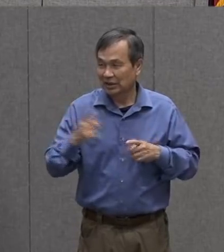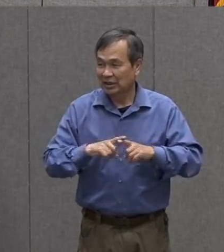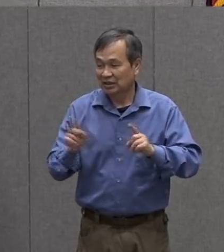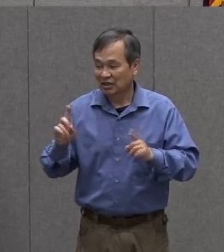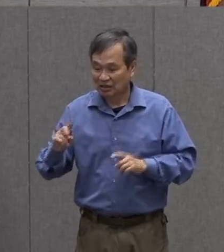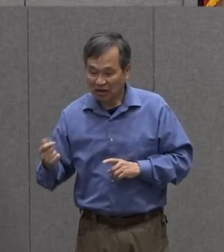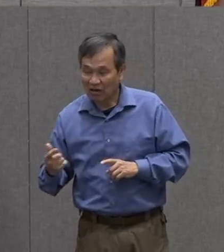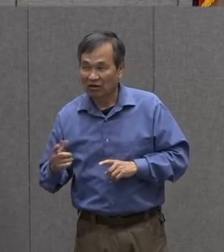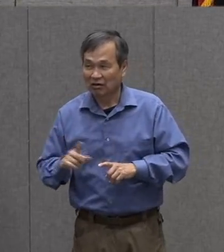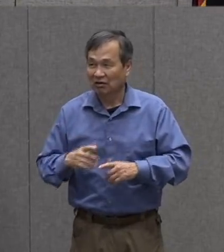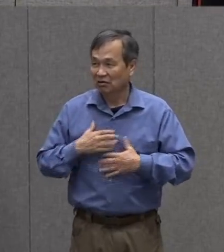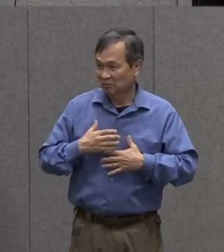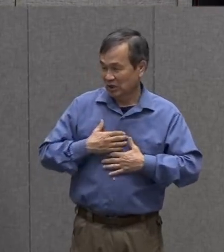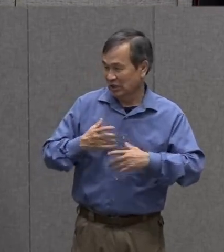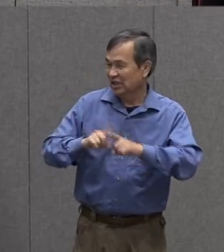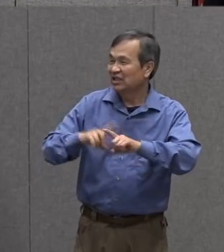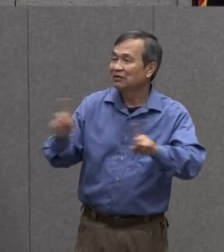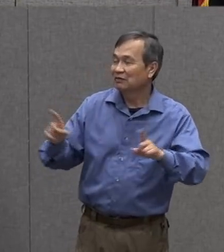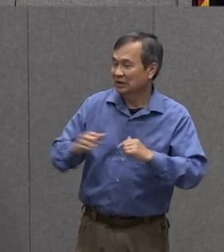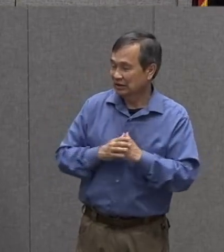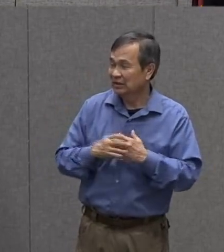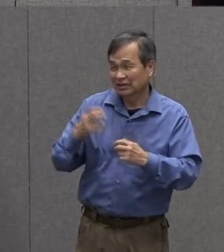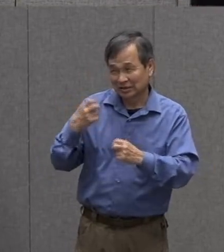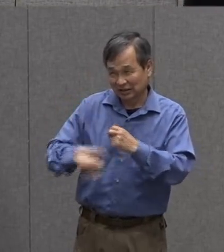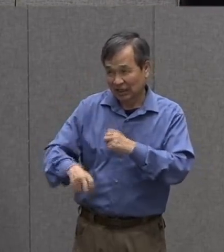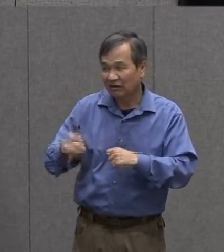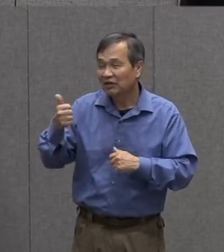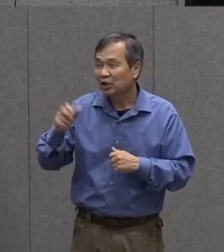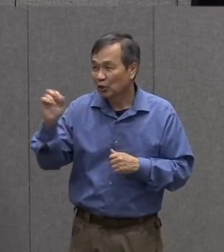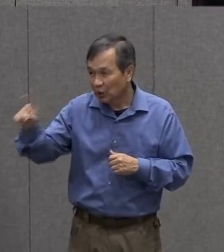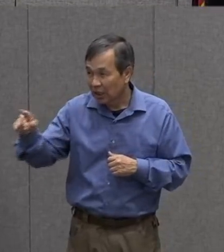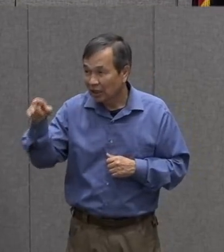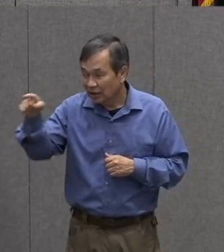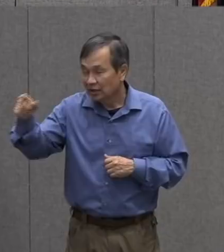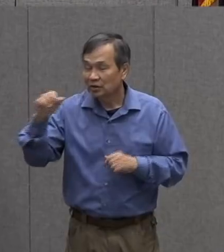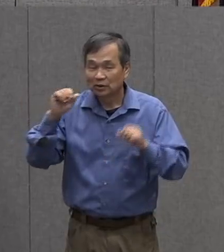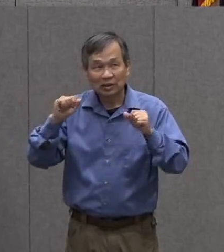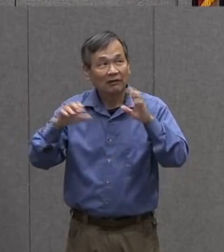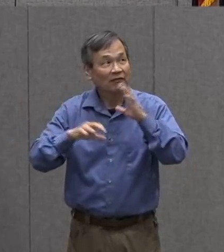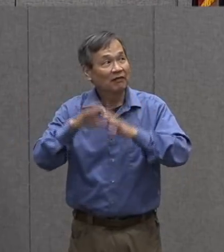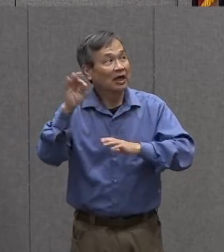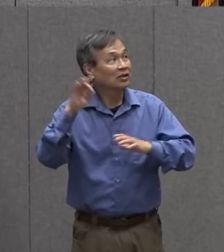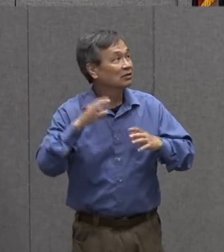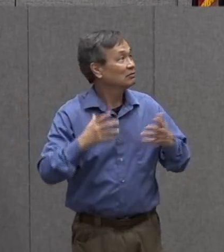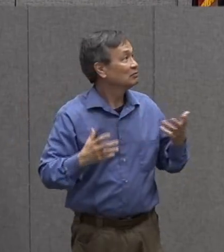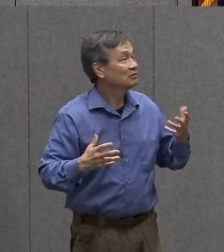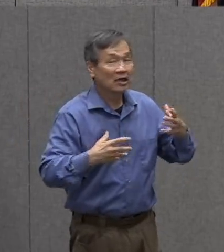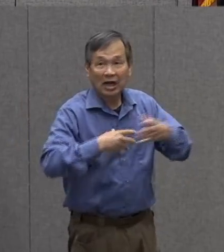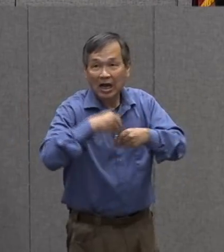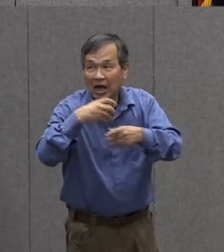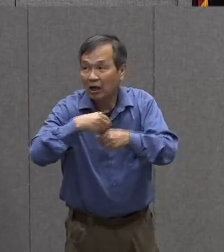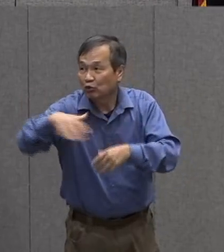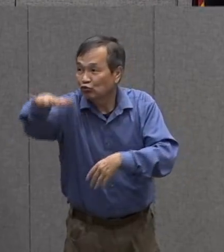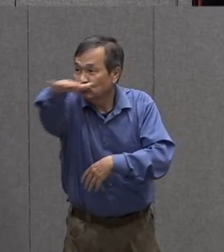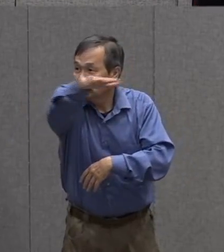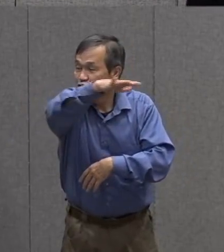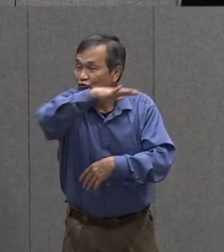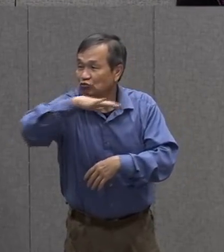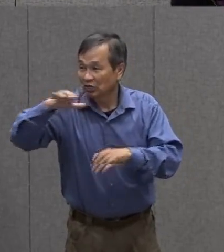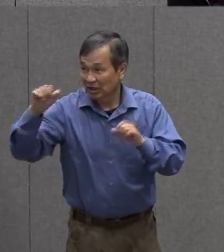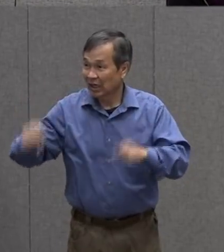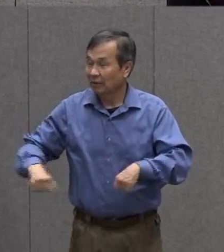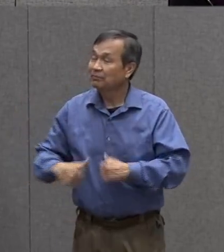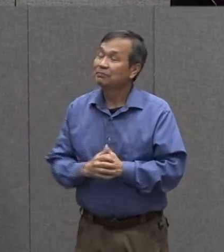dog this one's a little tougher you're still going to find it outside outside